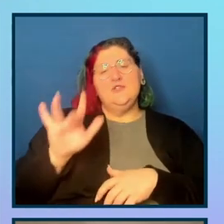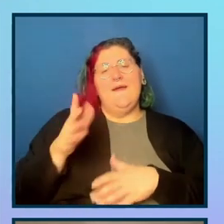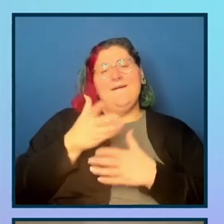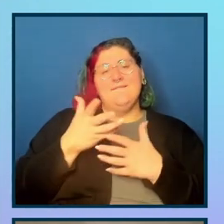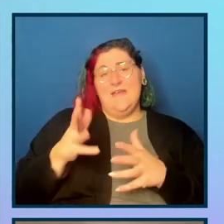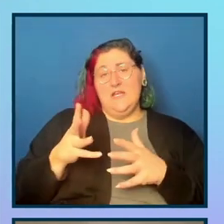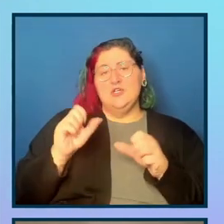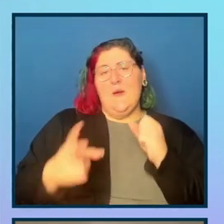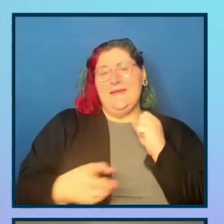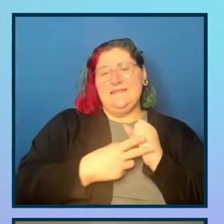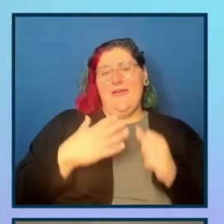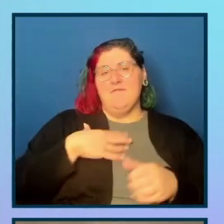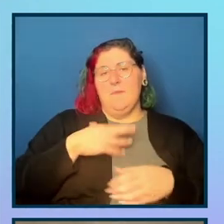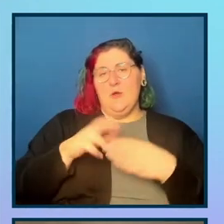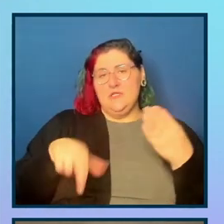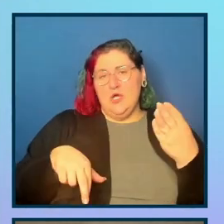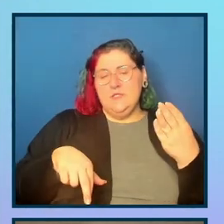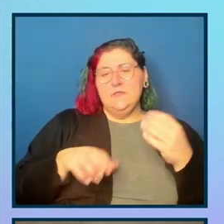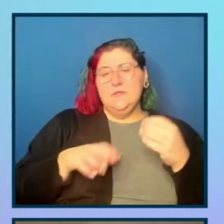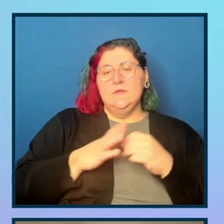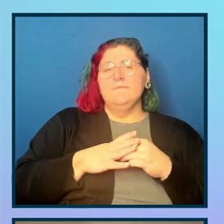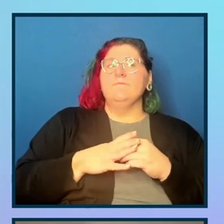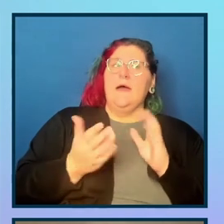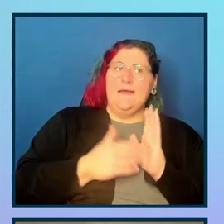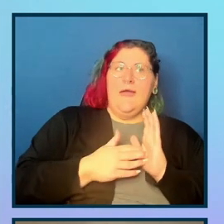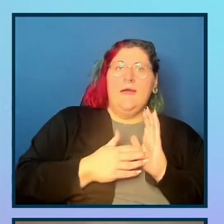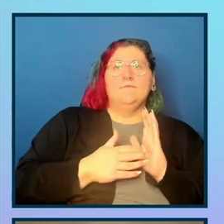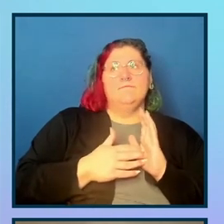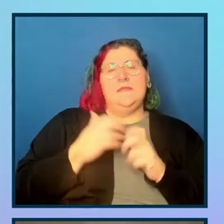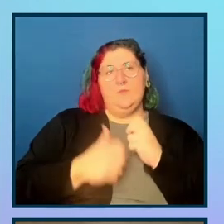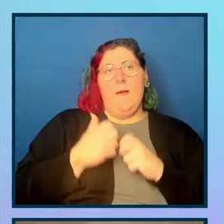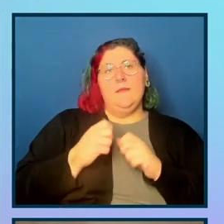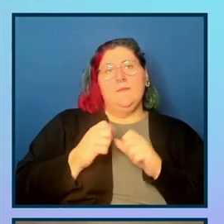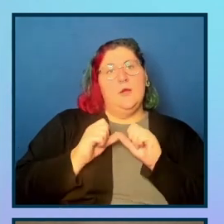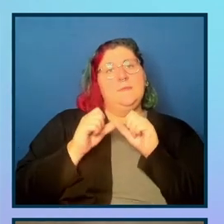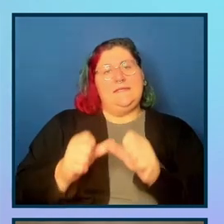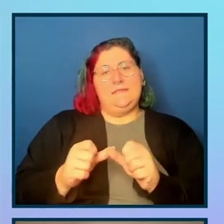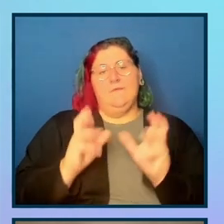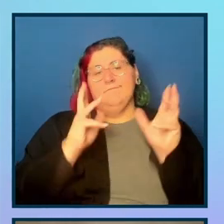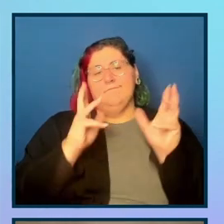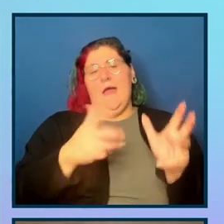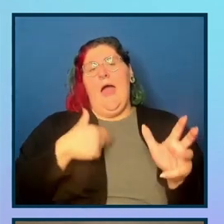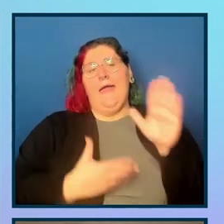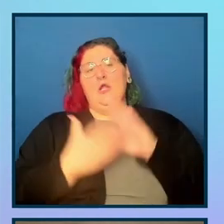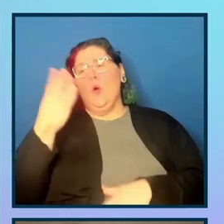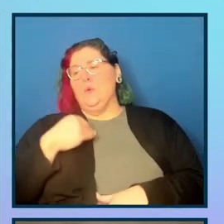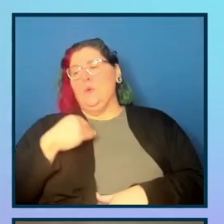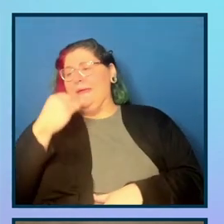these testing results, since I'm a pro user are persistent, so I can go to lunch and, uh, come back and do some testing.